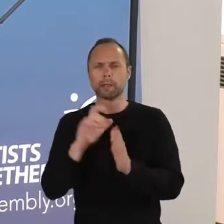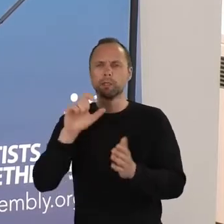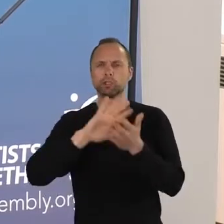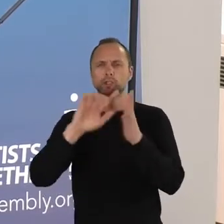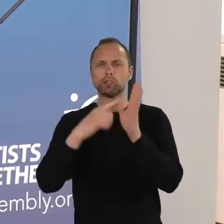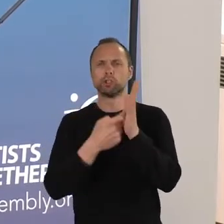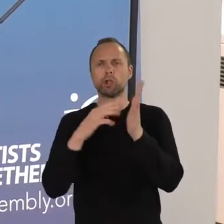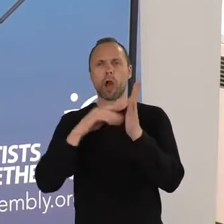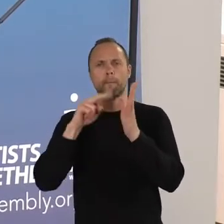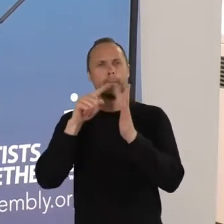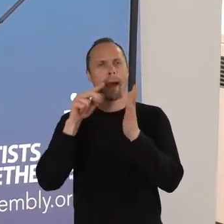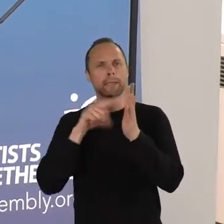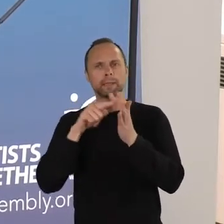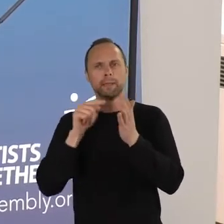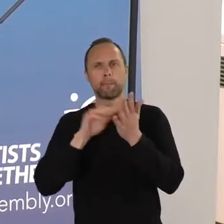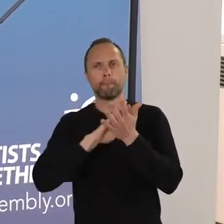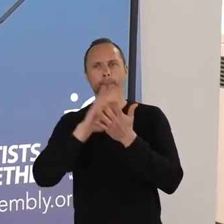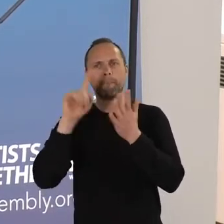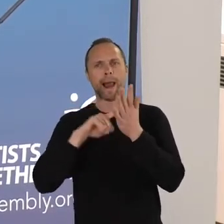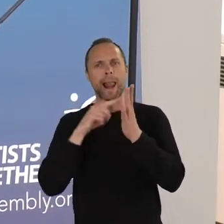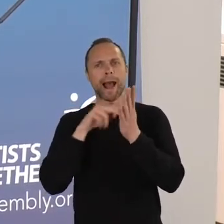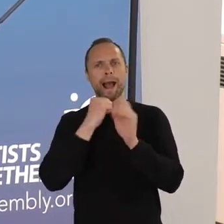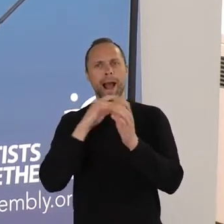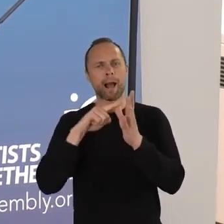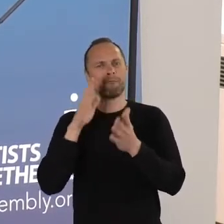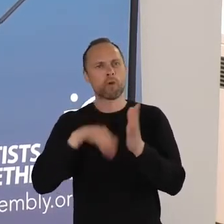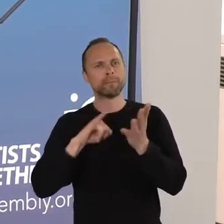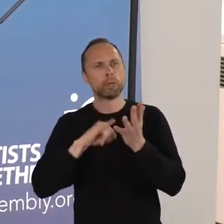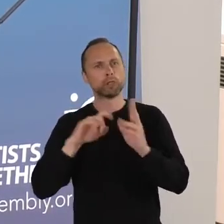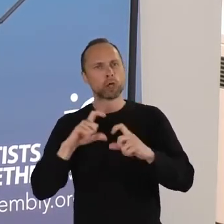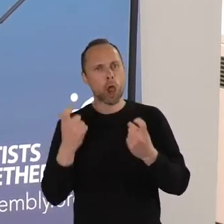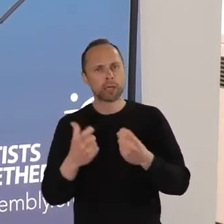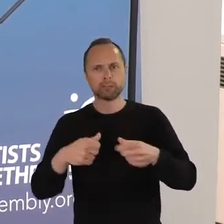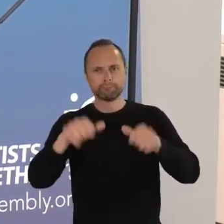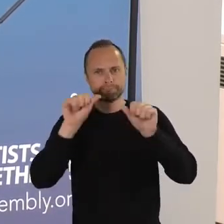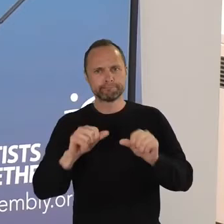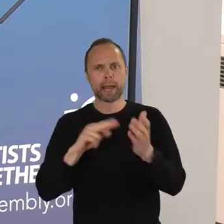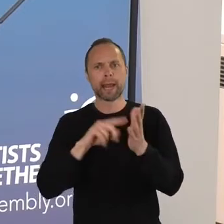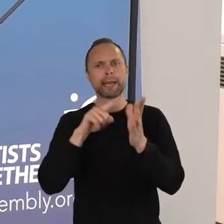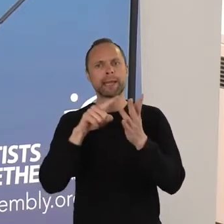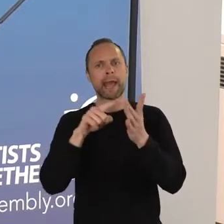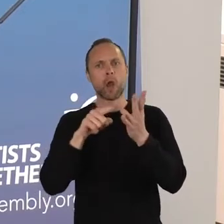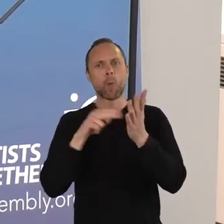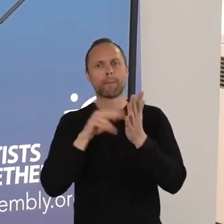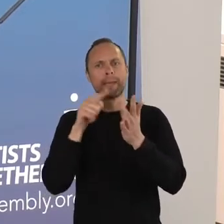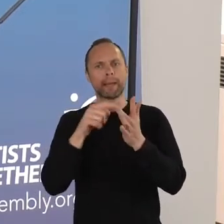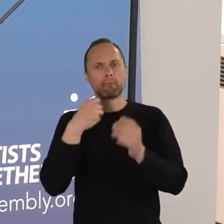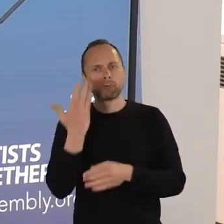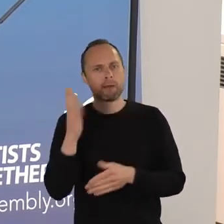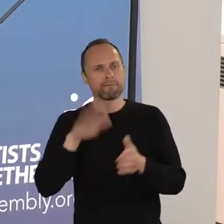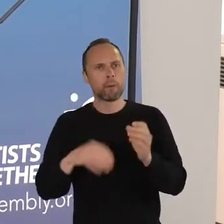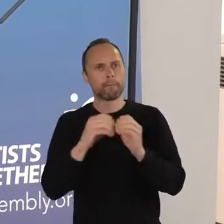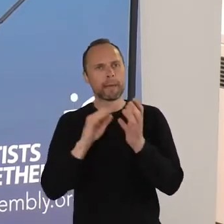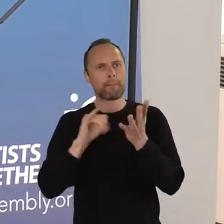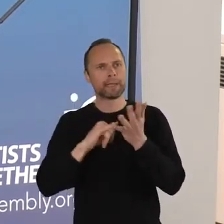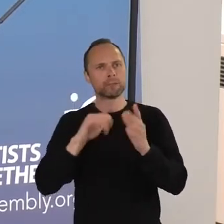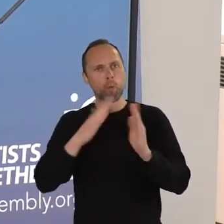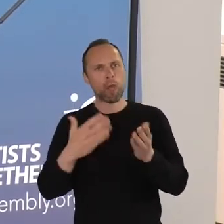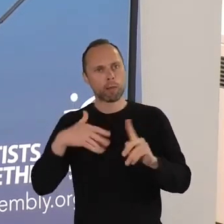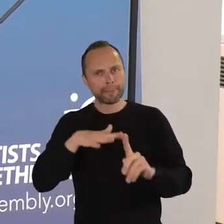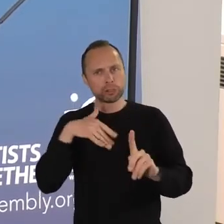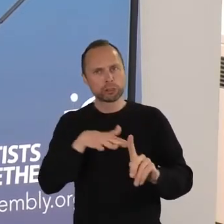be Charmaine Malanga from Spurgeons College, Naomi Brown representing BMS World Mission,